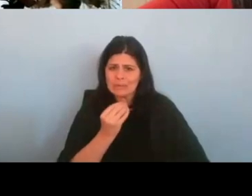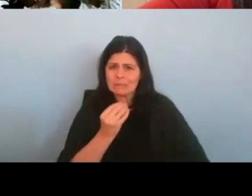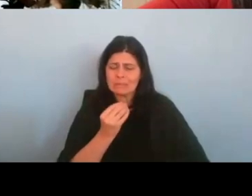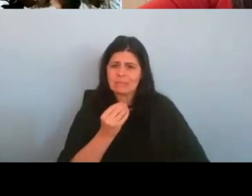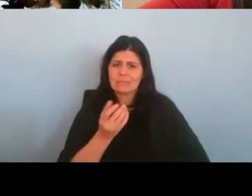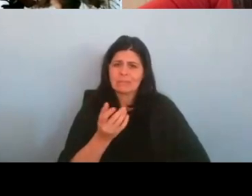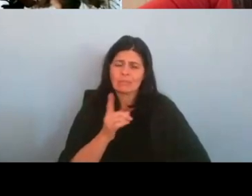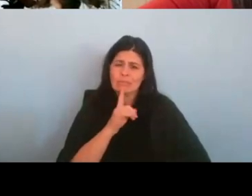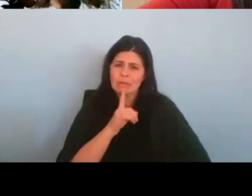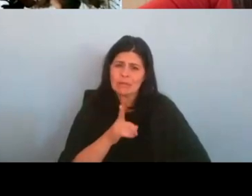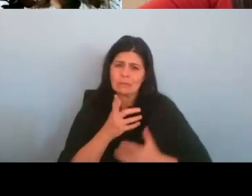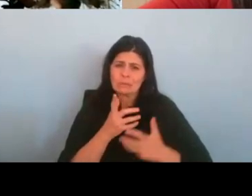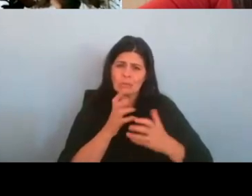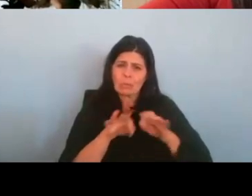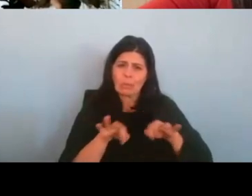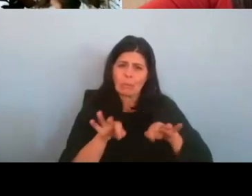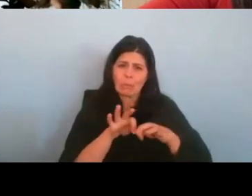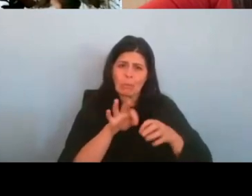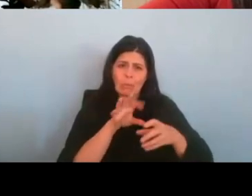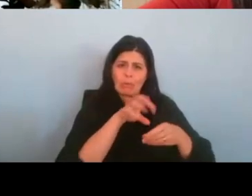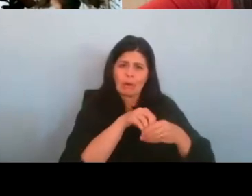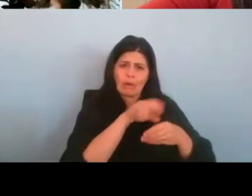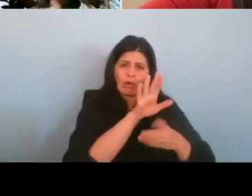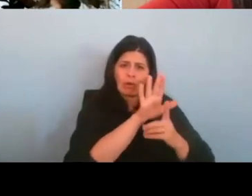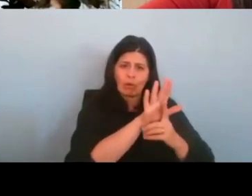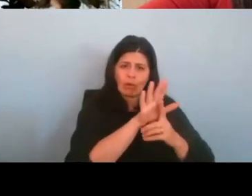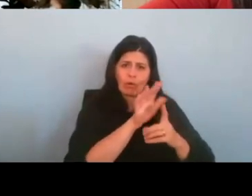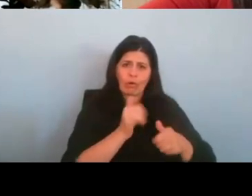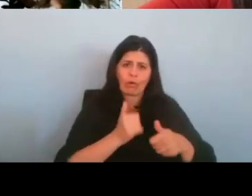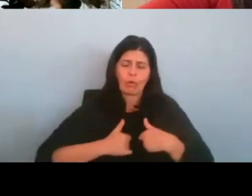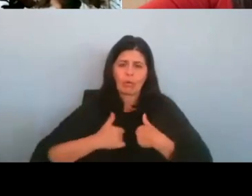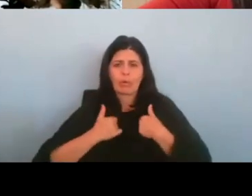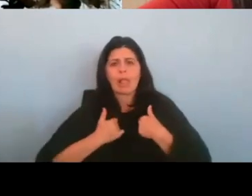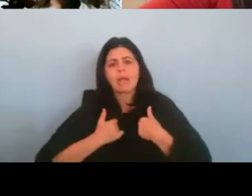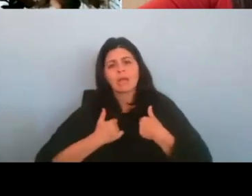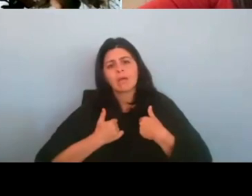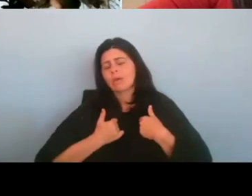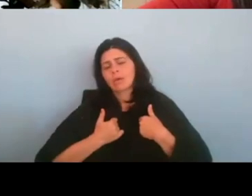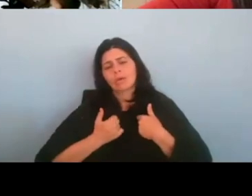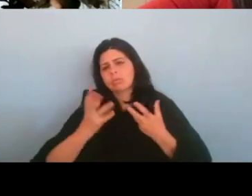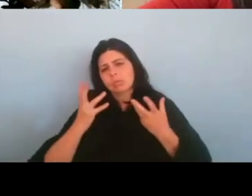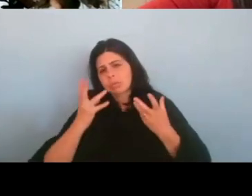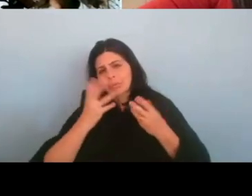in her life. That was so, I just thought it was so beautiful.